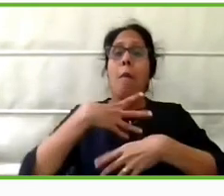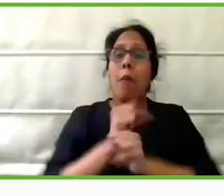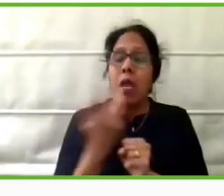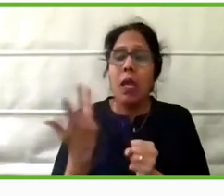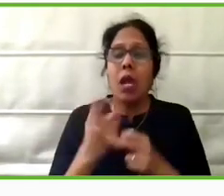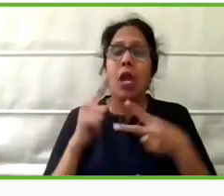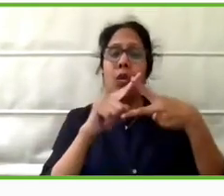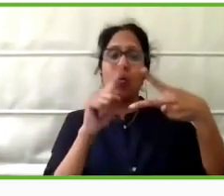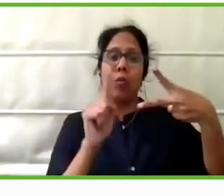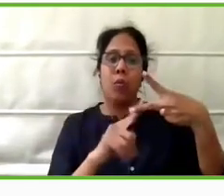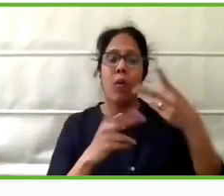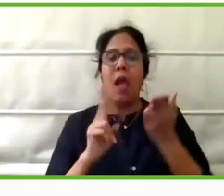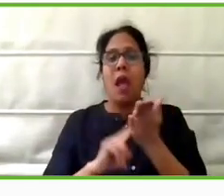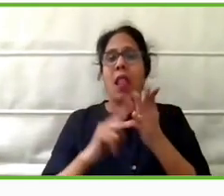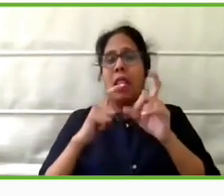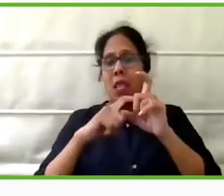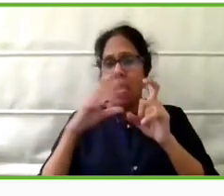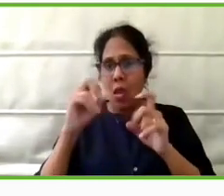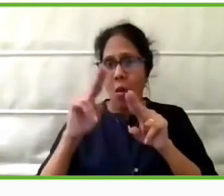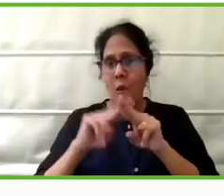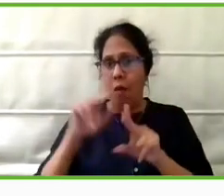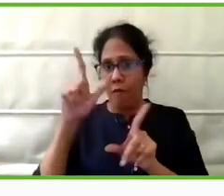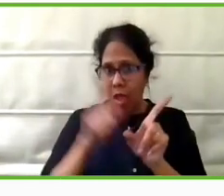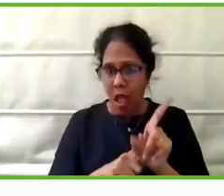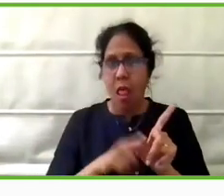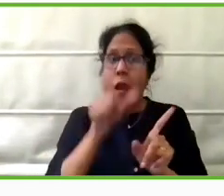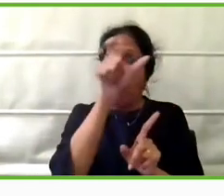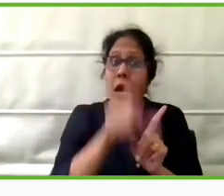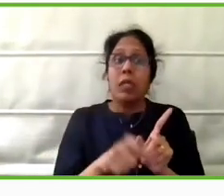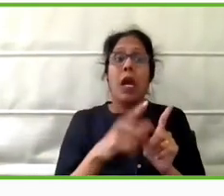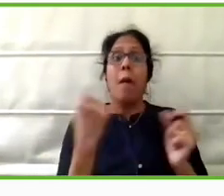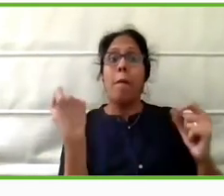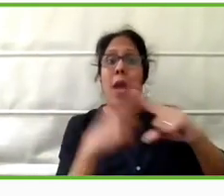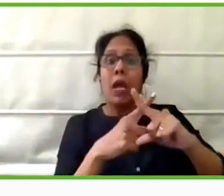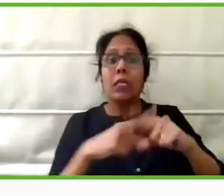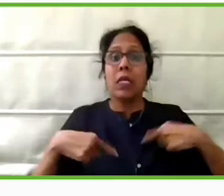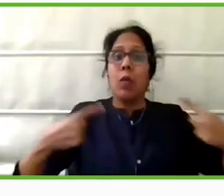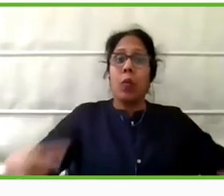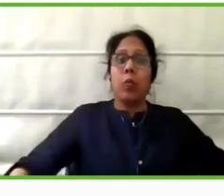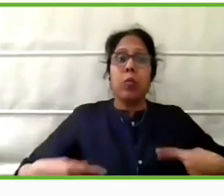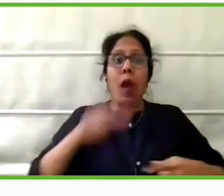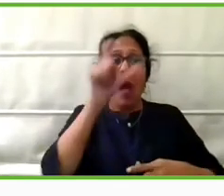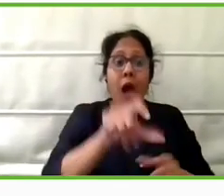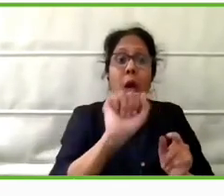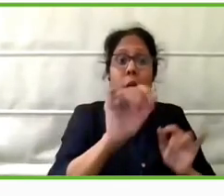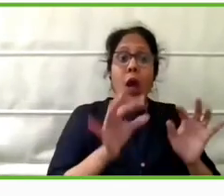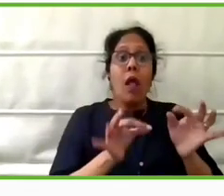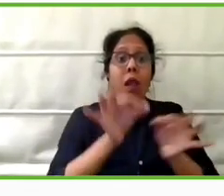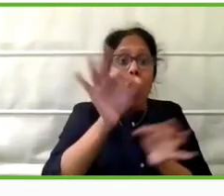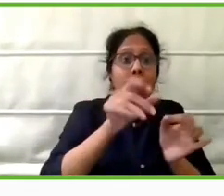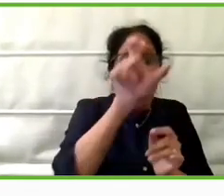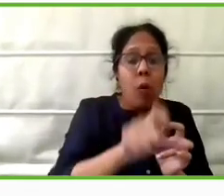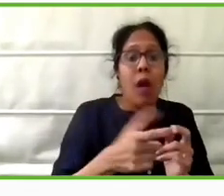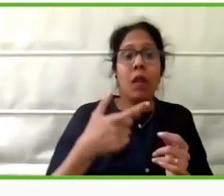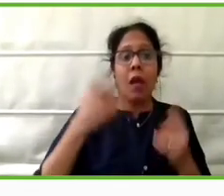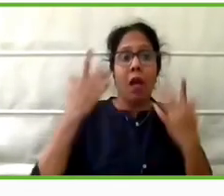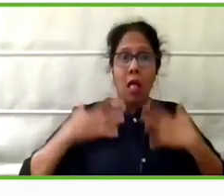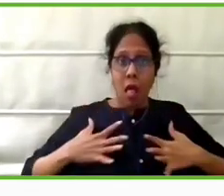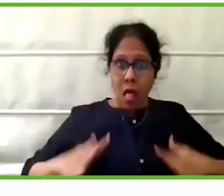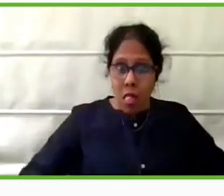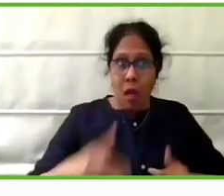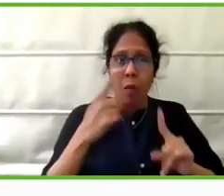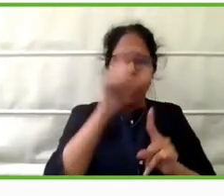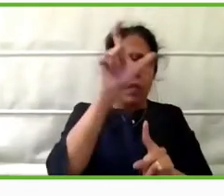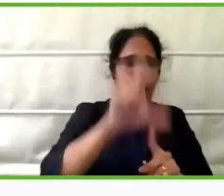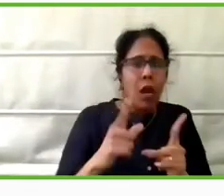Neofly is a fully personalized wheelchair that is prescribed after taking into account the person's health, lifestyle